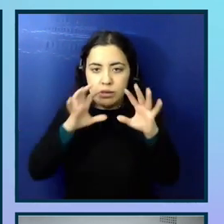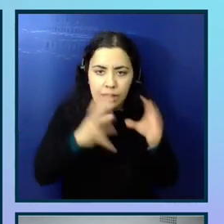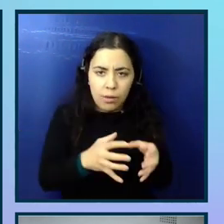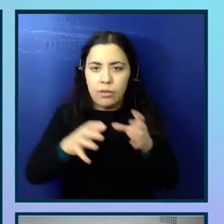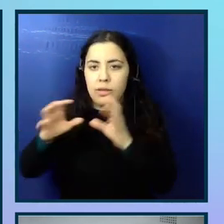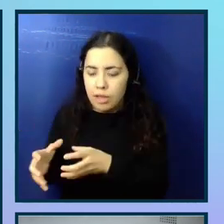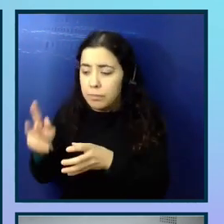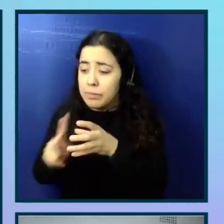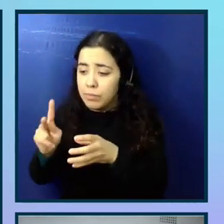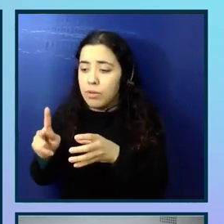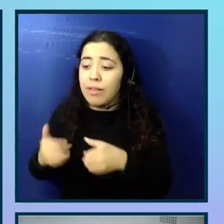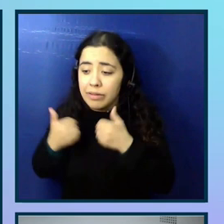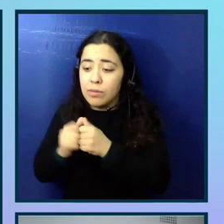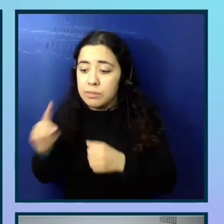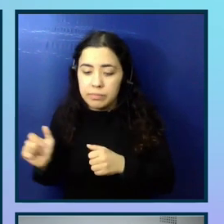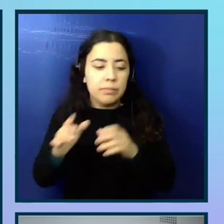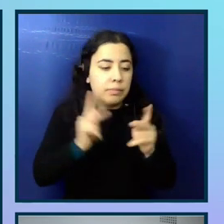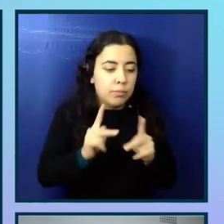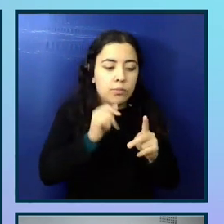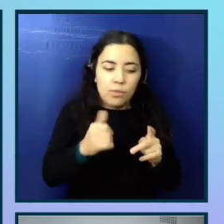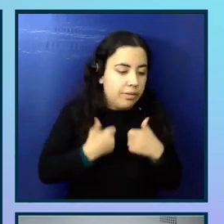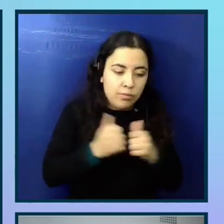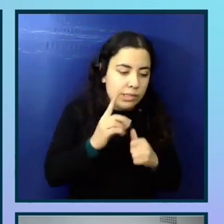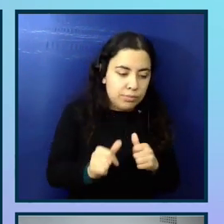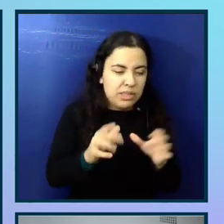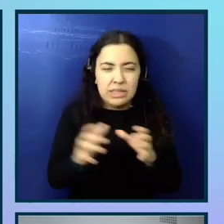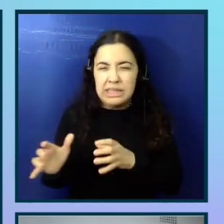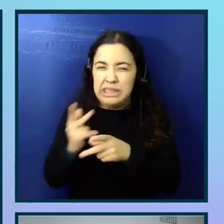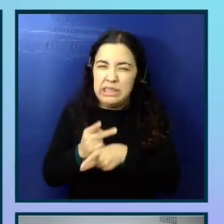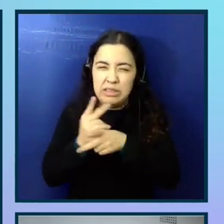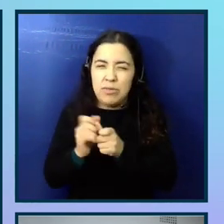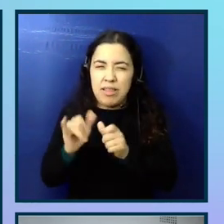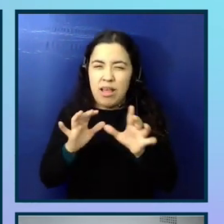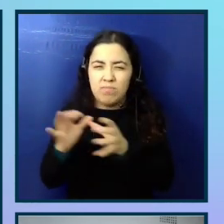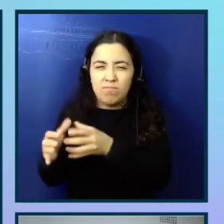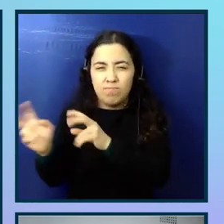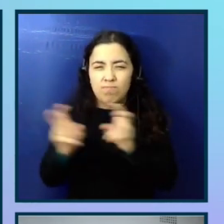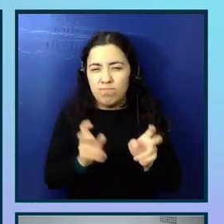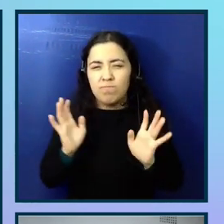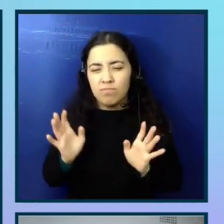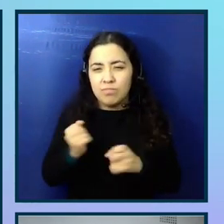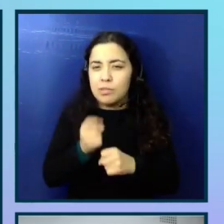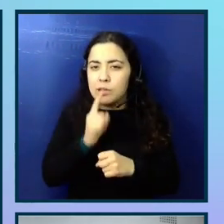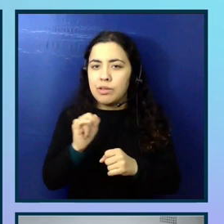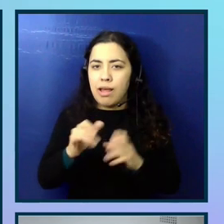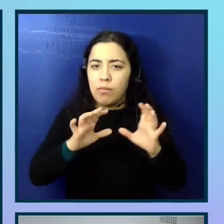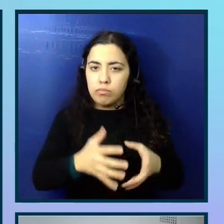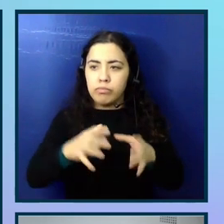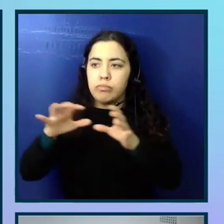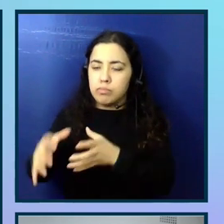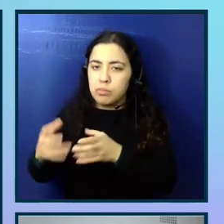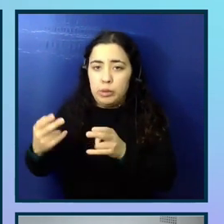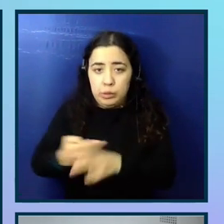example, which I have seen done in the past. So just be careful with making sure the categorizations you